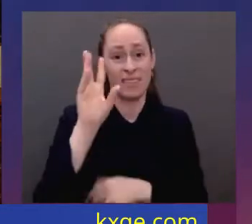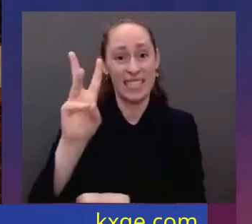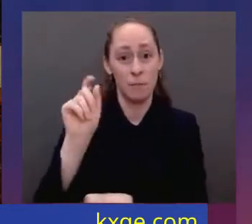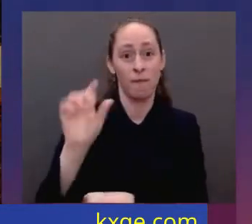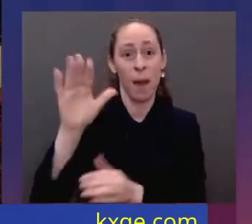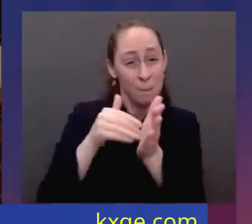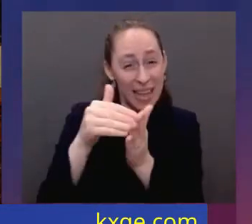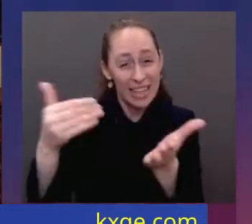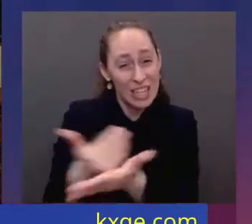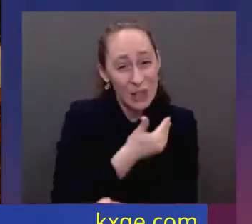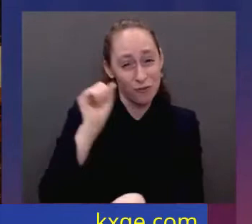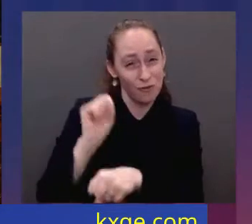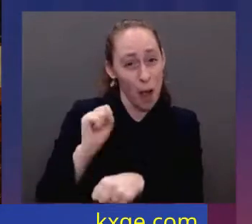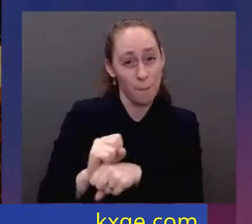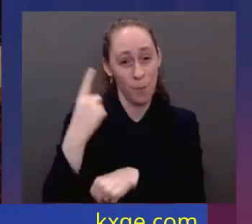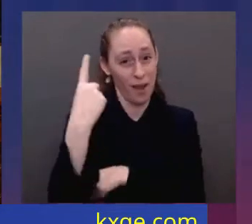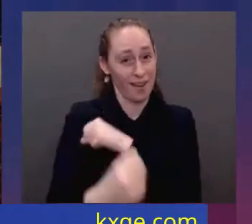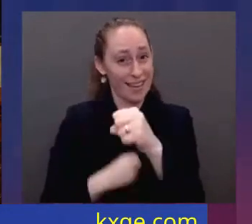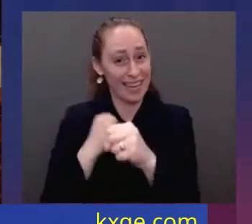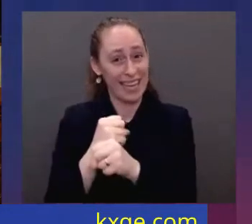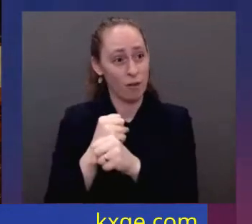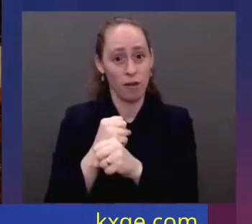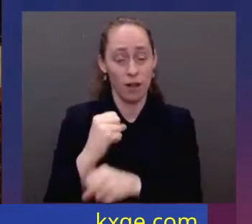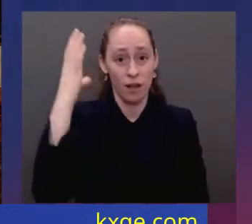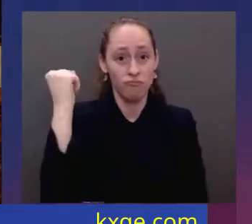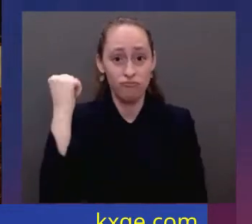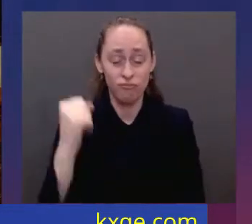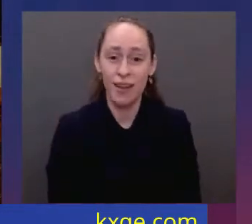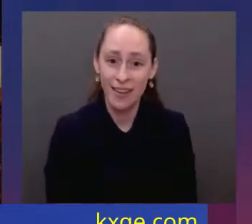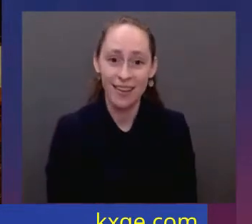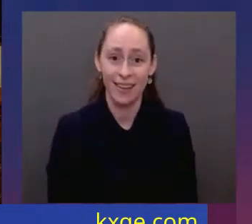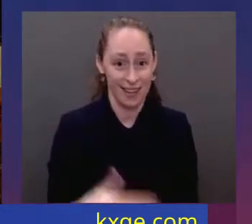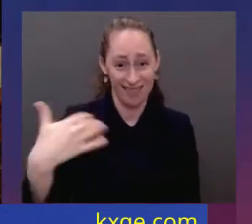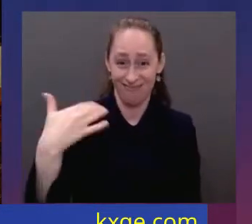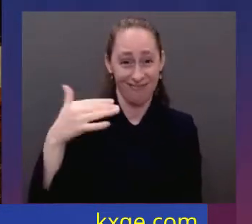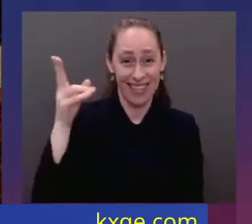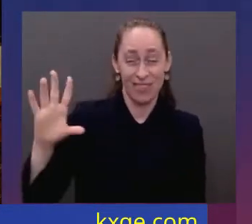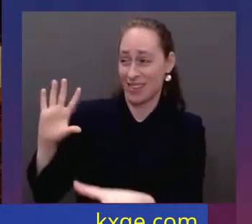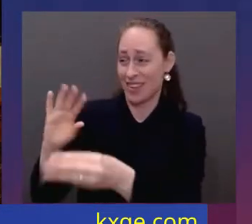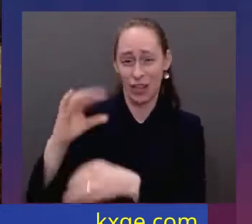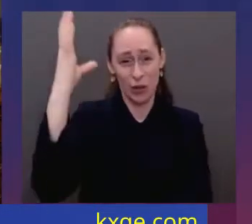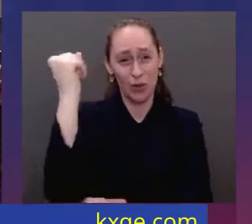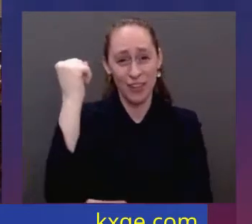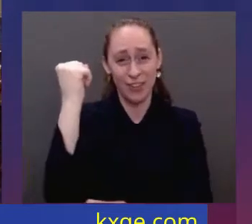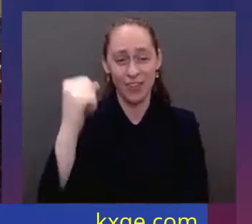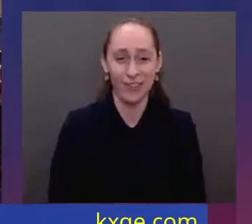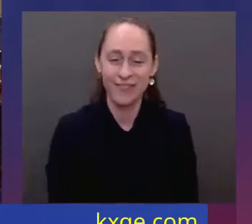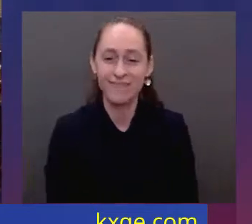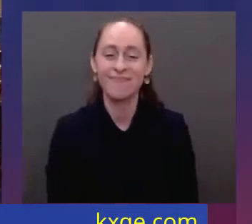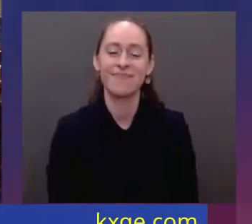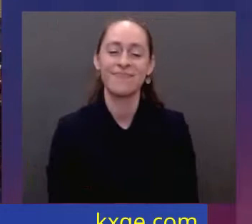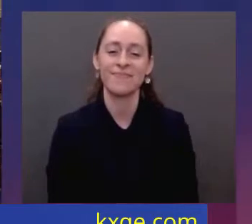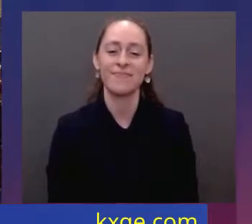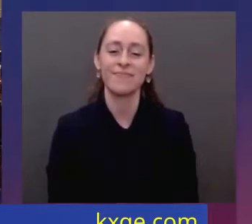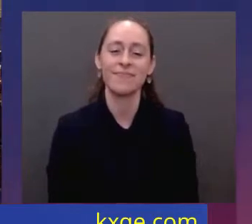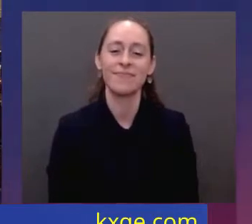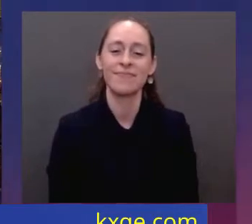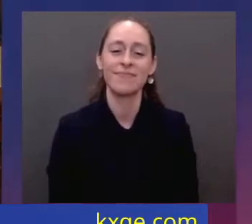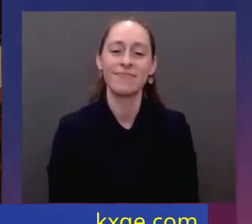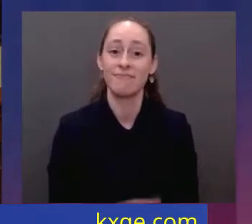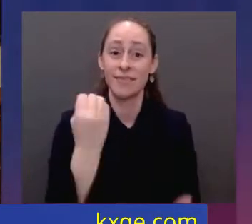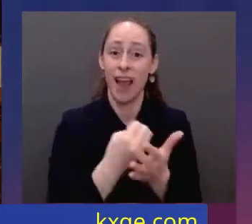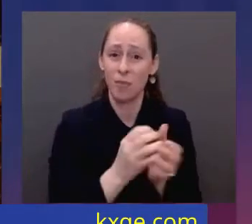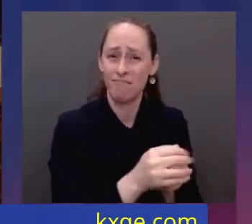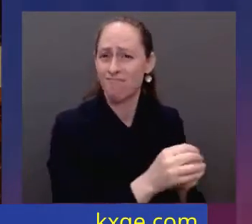More jobs in one year than ever before in the history of the United States of America. The economy grew at a rate of 5.7 last year, the